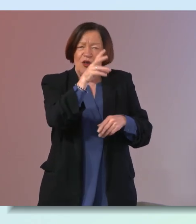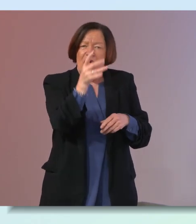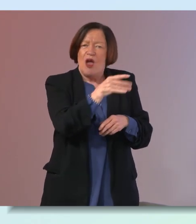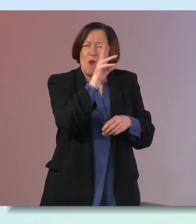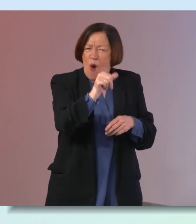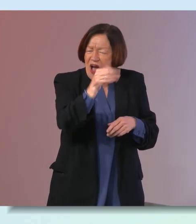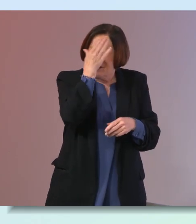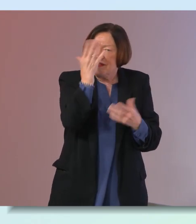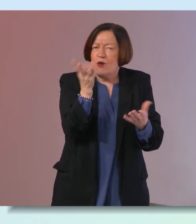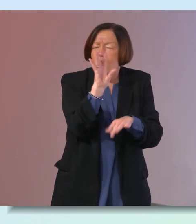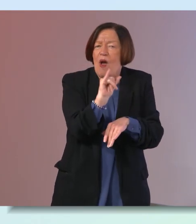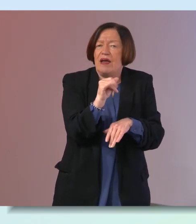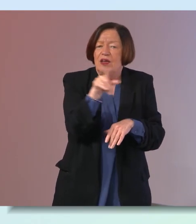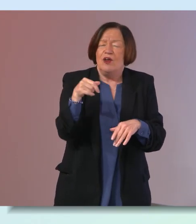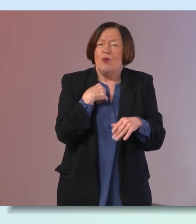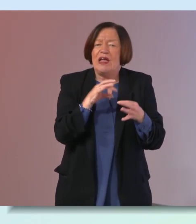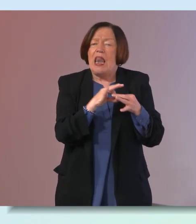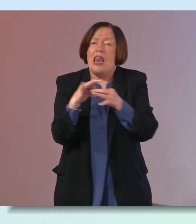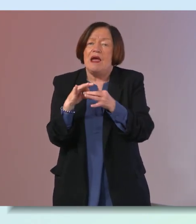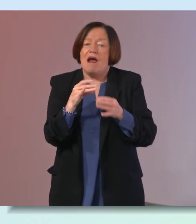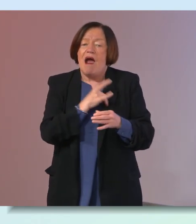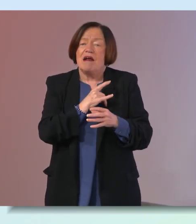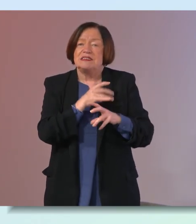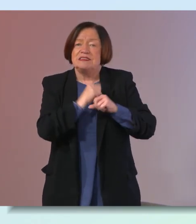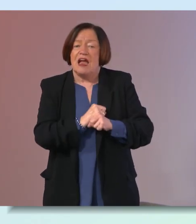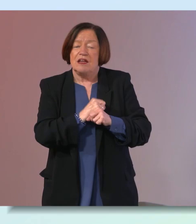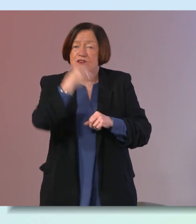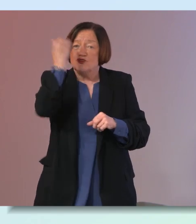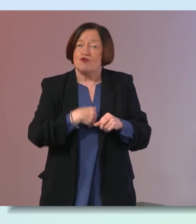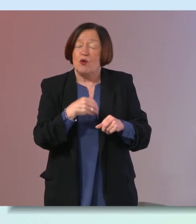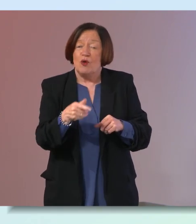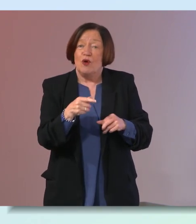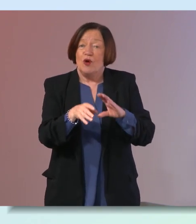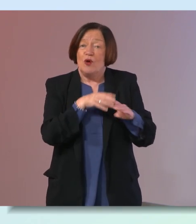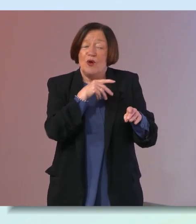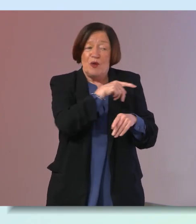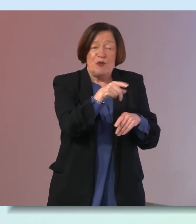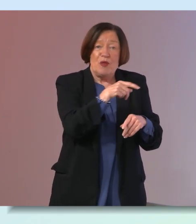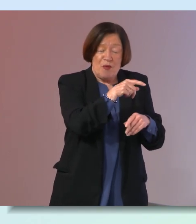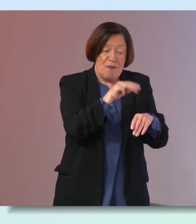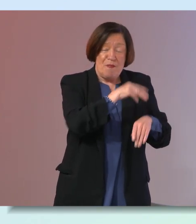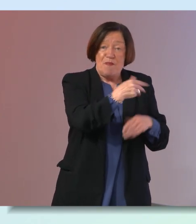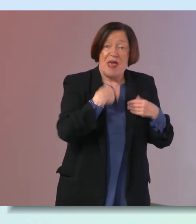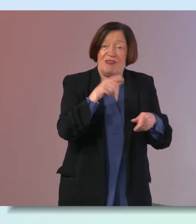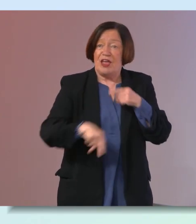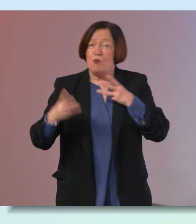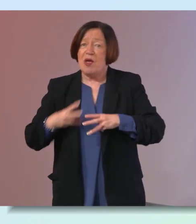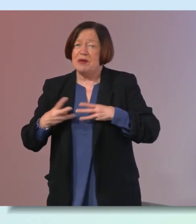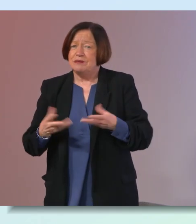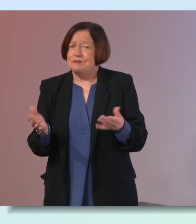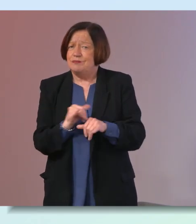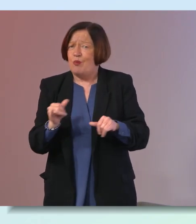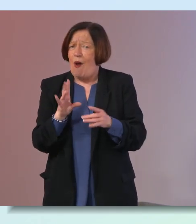it is that we associate heart attack stroke and heart disease with men rather than women